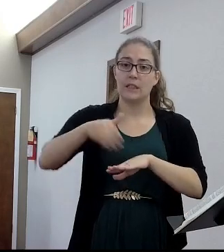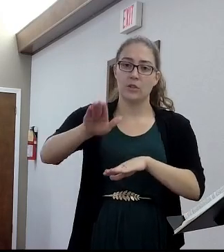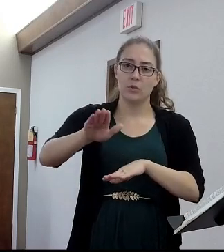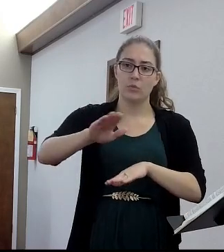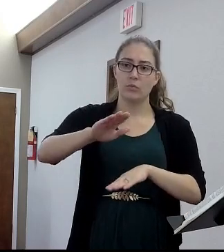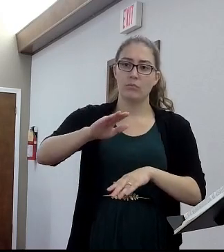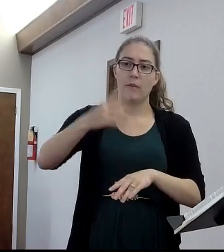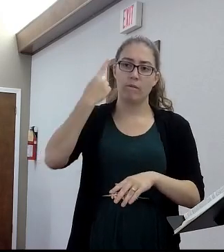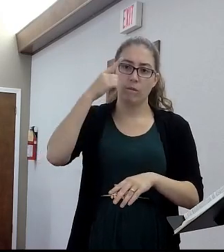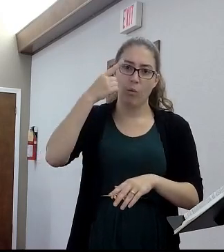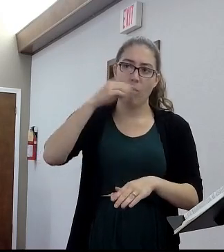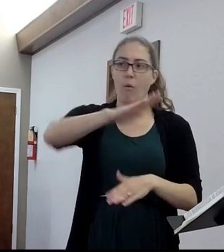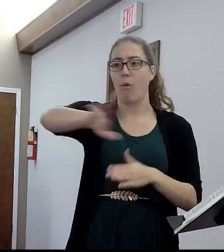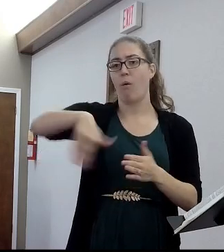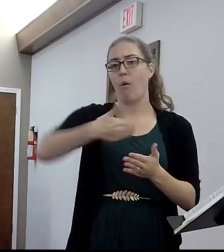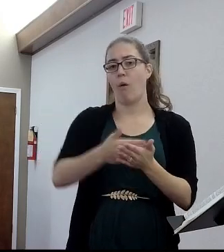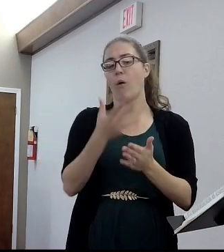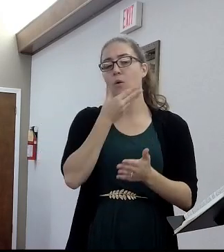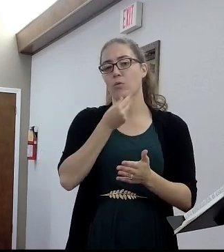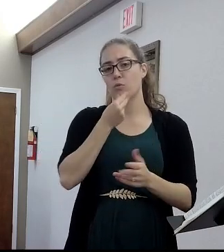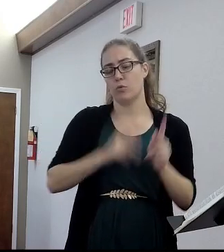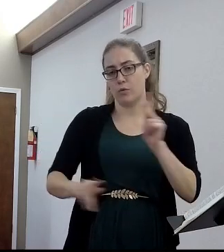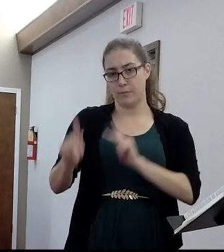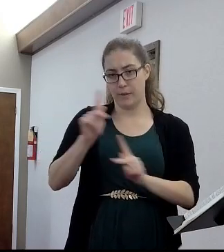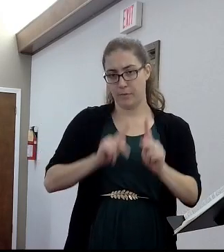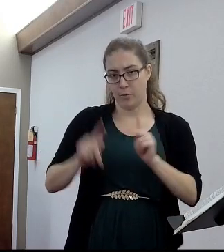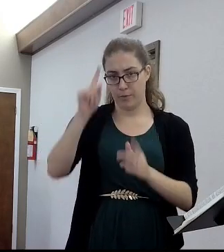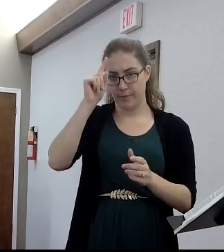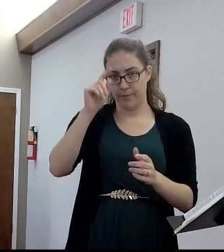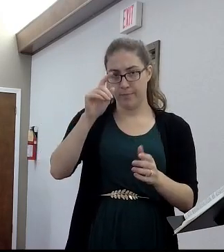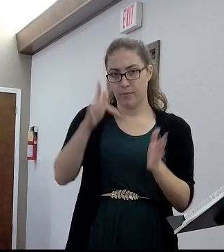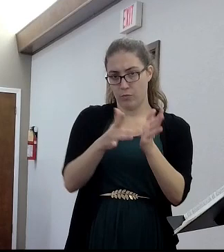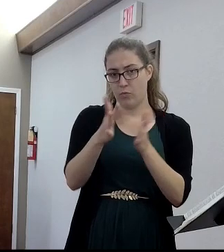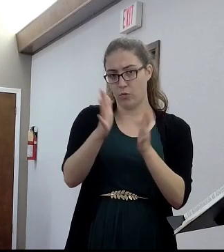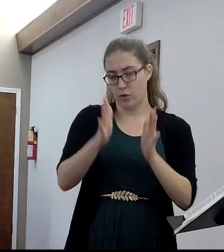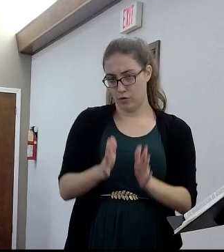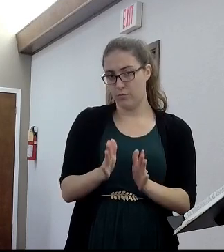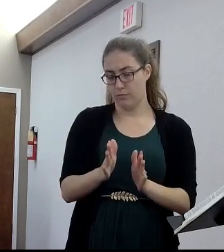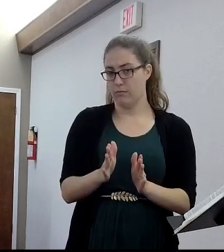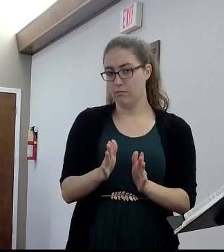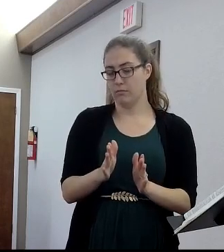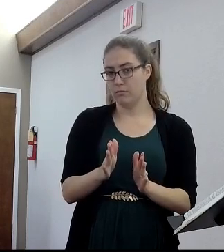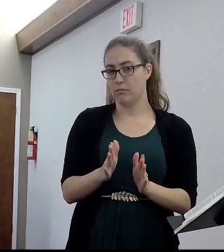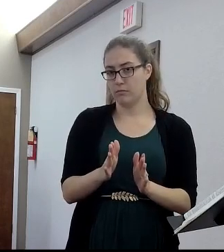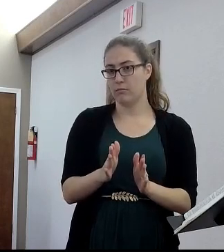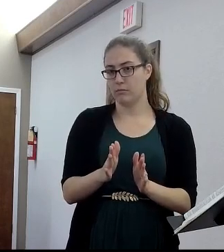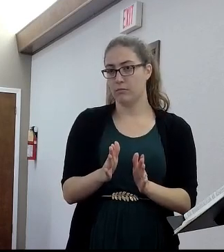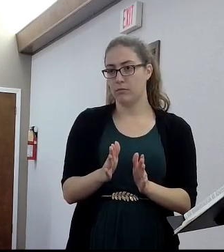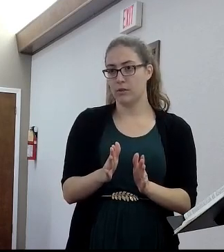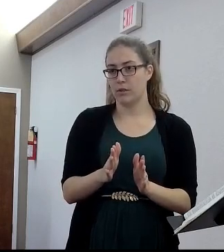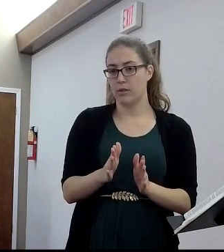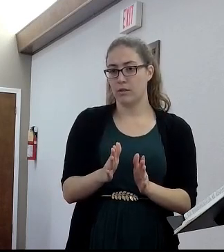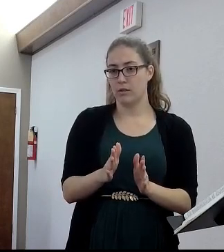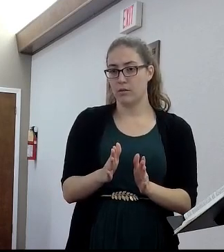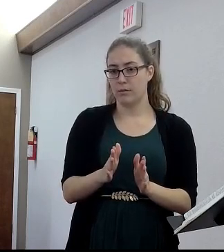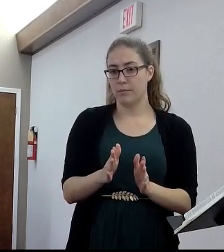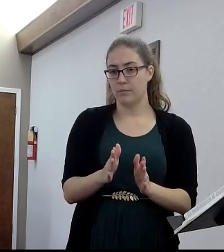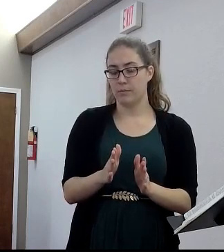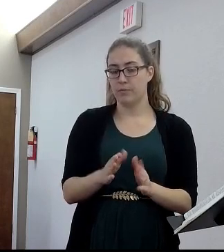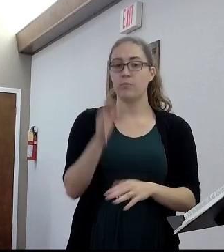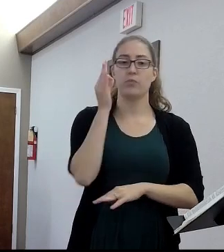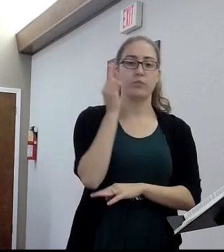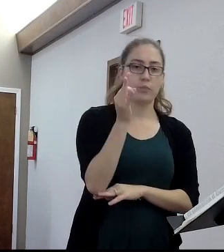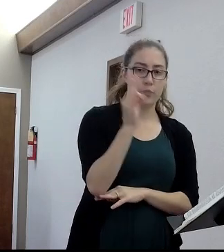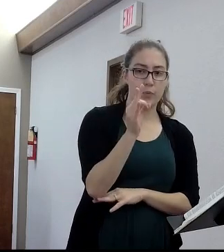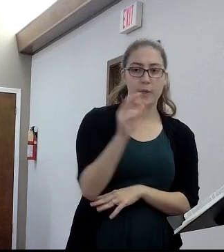It was likely intended predominantly to be preached or read in and around